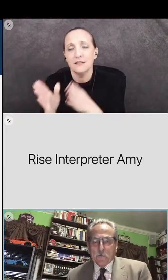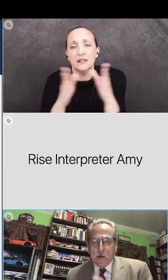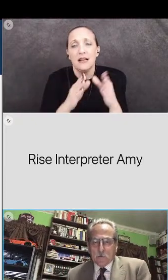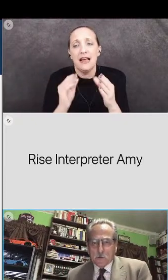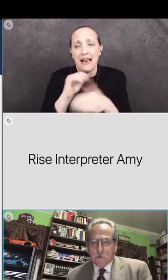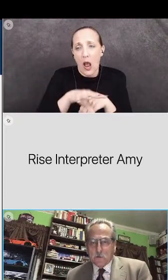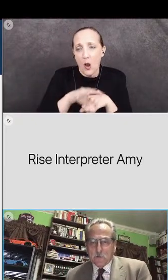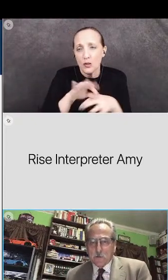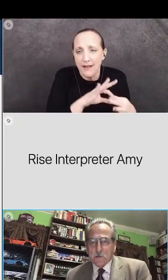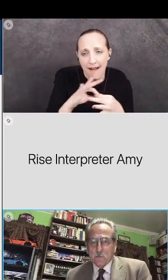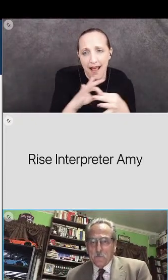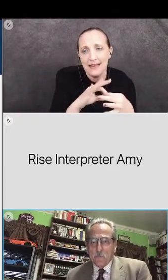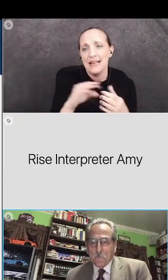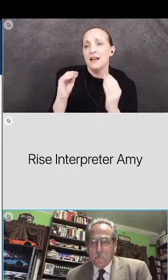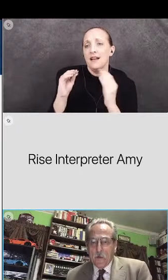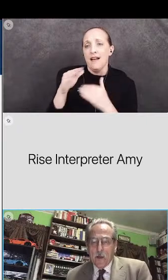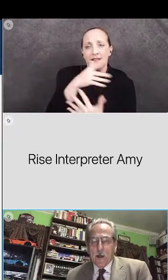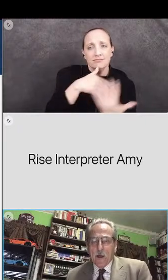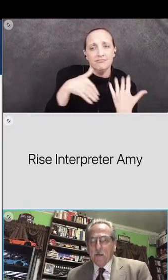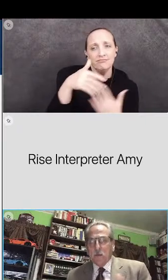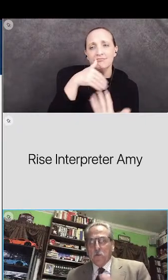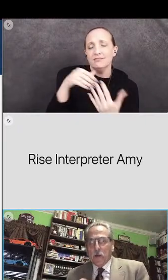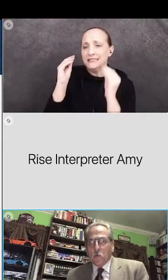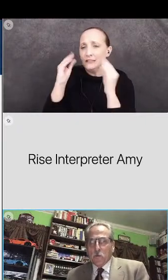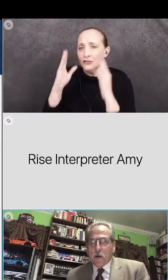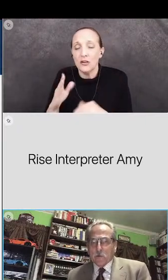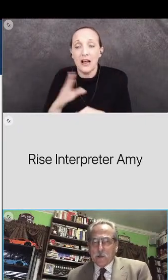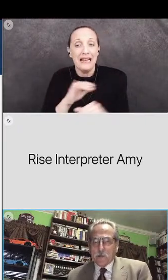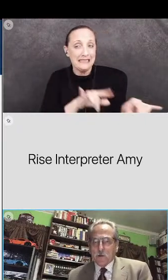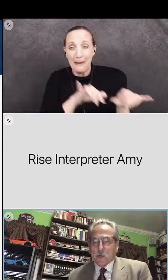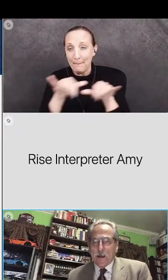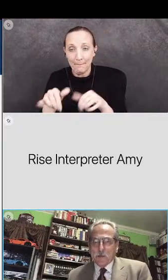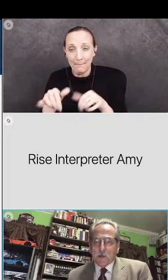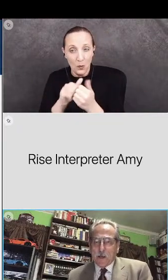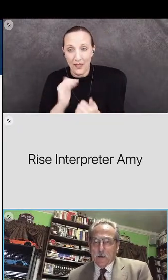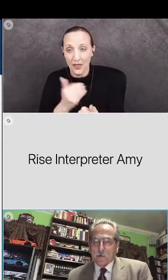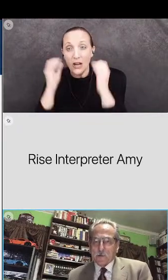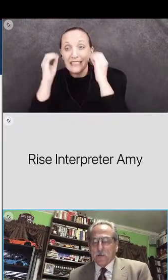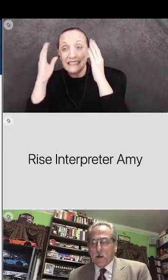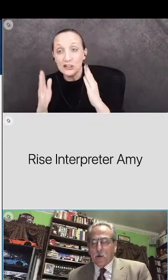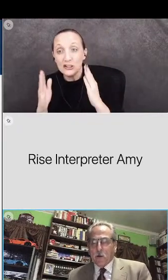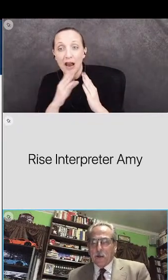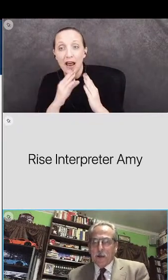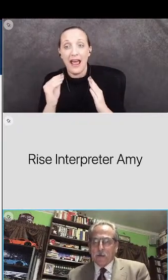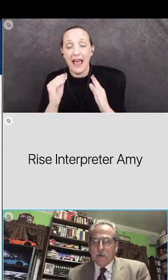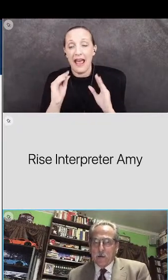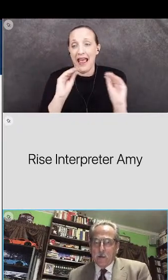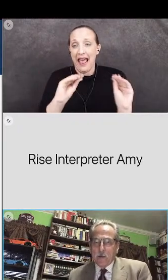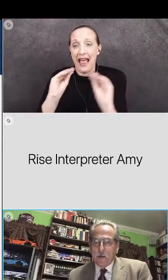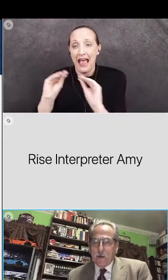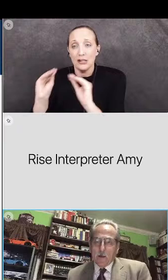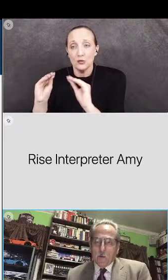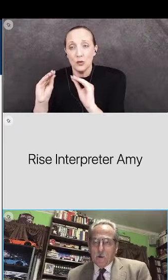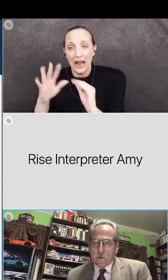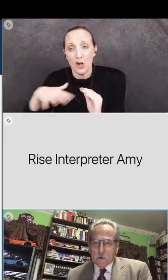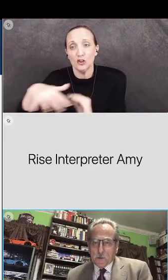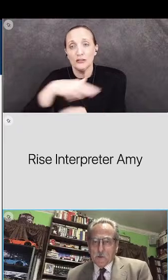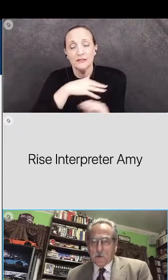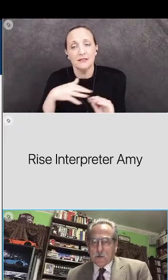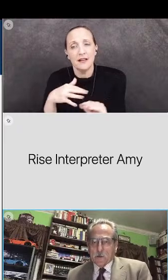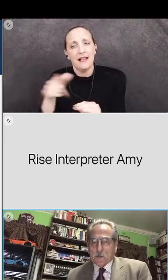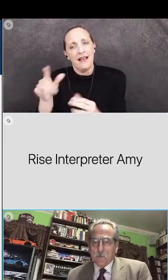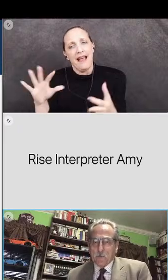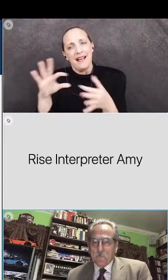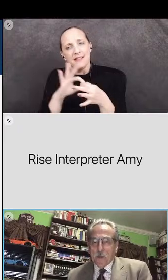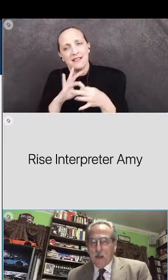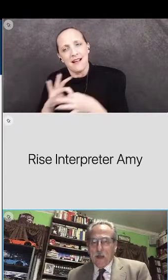and fellow students and the same thing with our teachers and educators that they're connected with